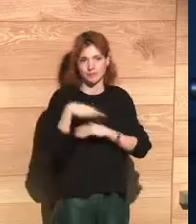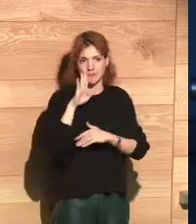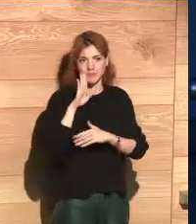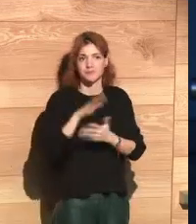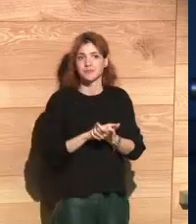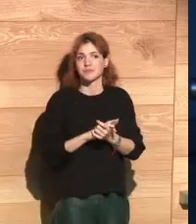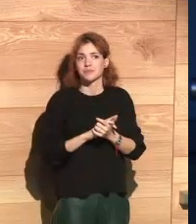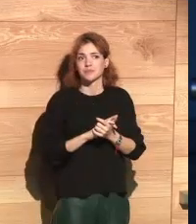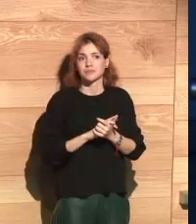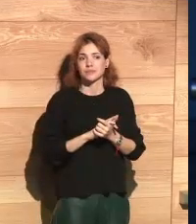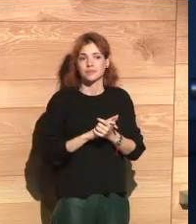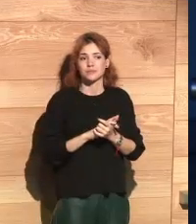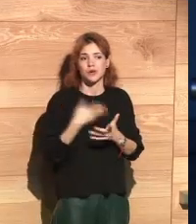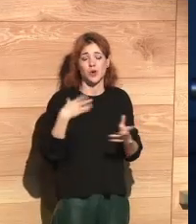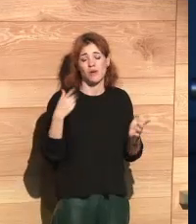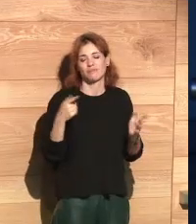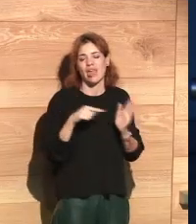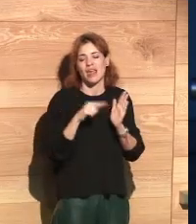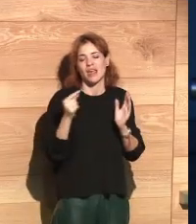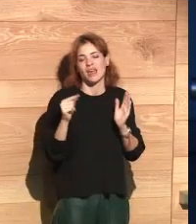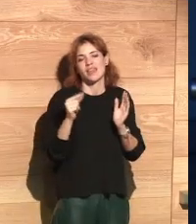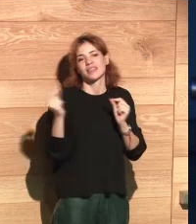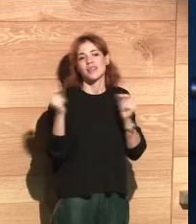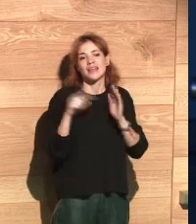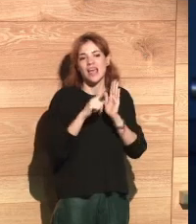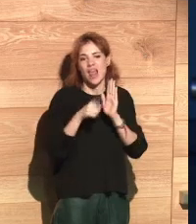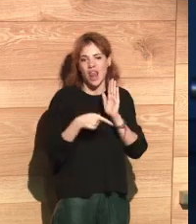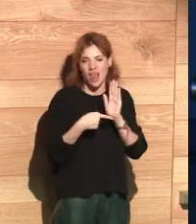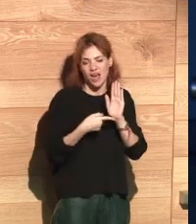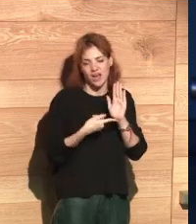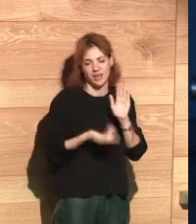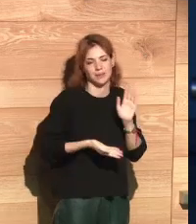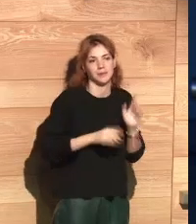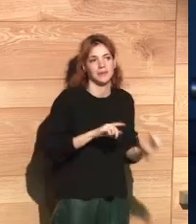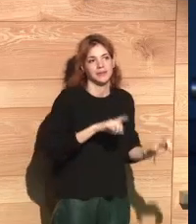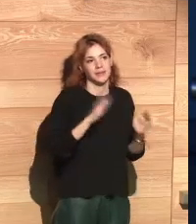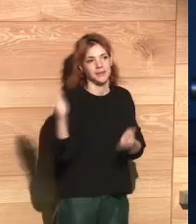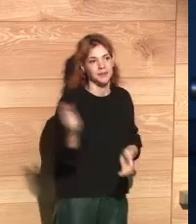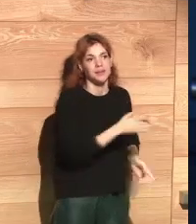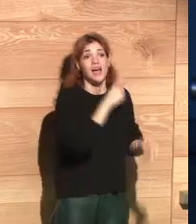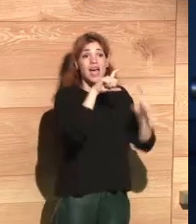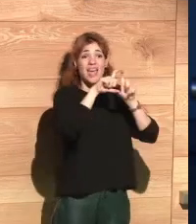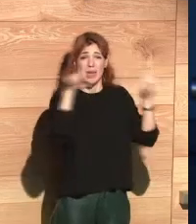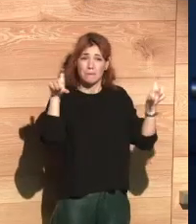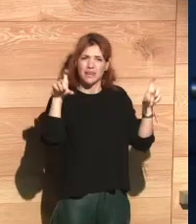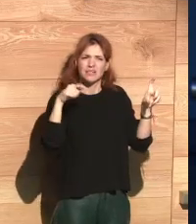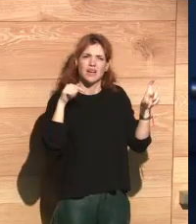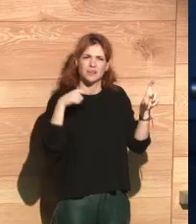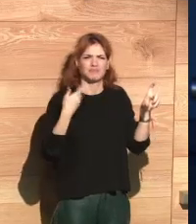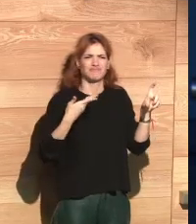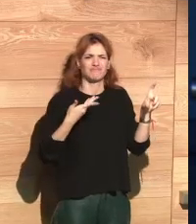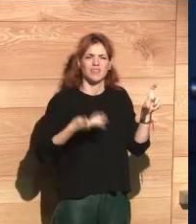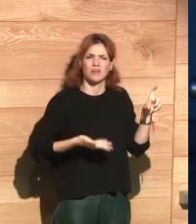and it came from Europe. But beyond the legal aspects, most companies have a very clear